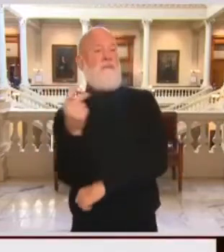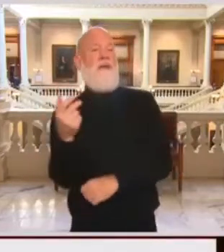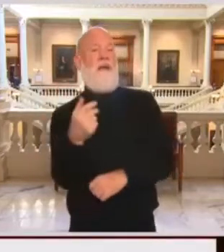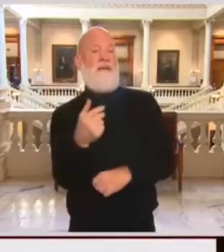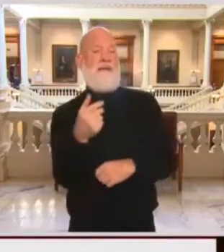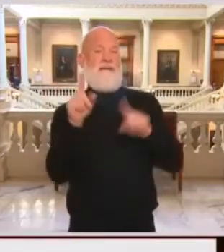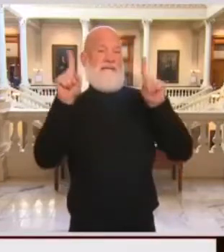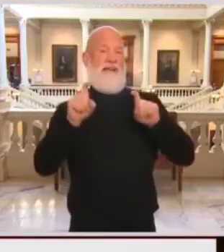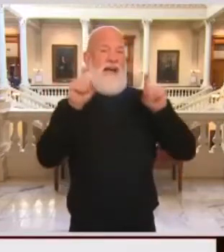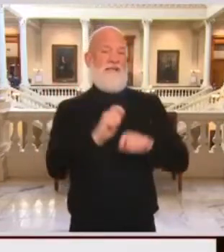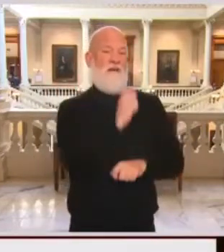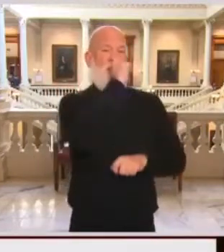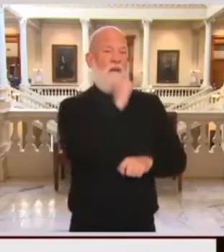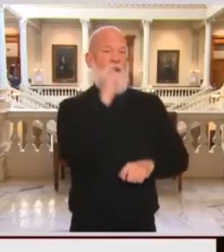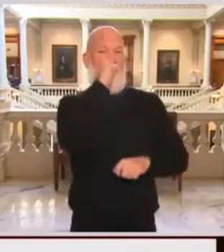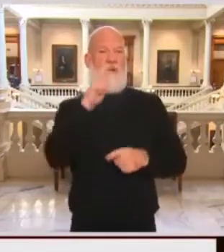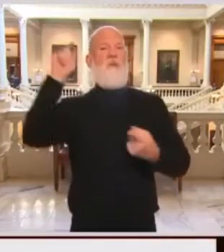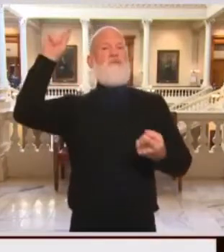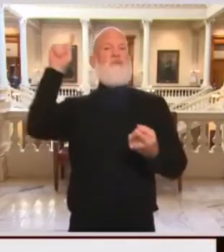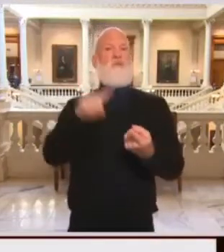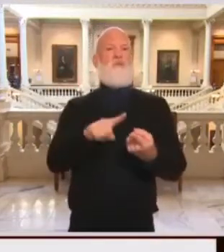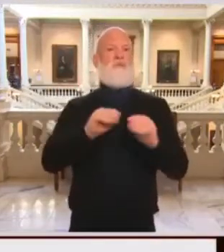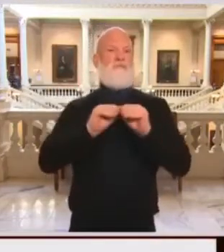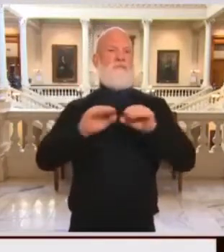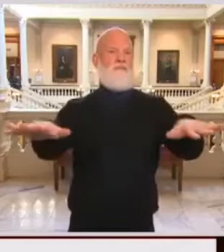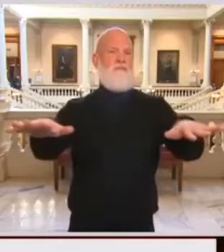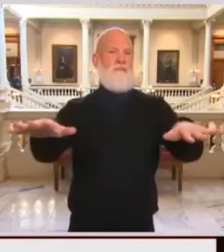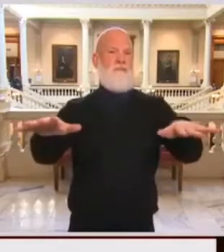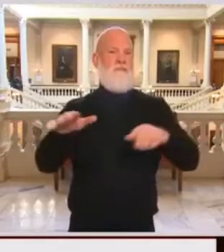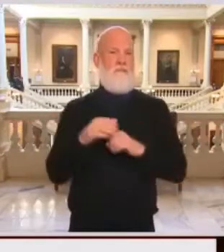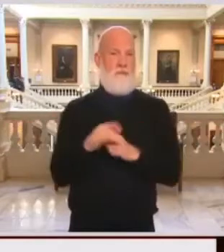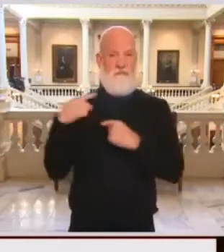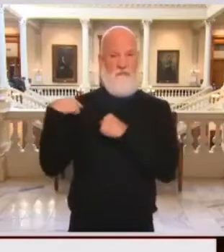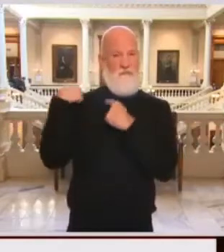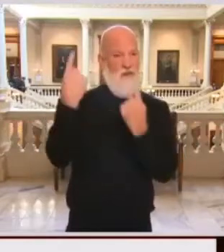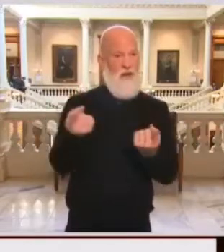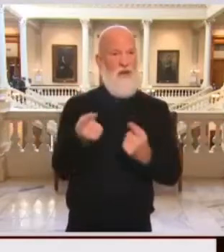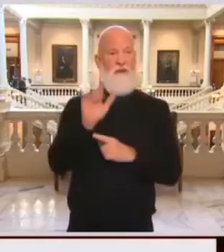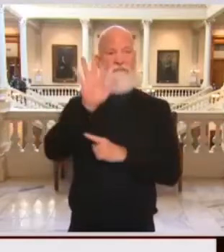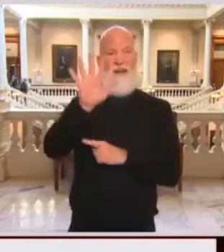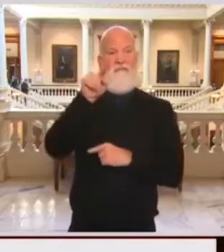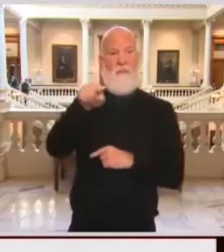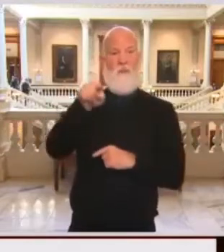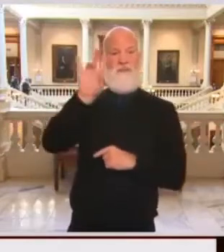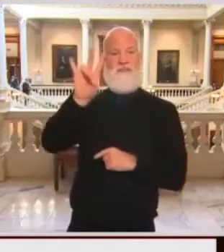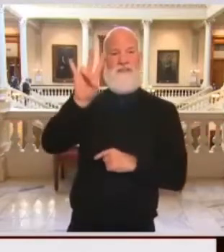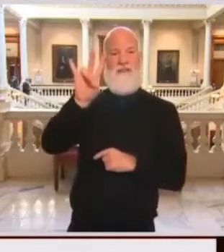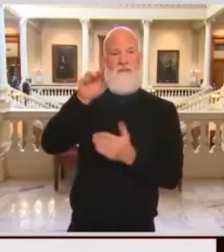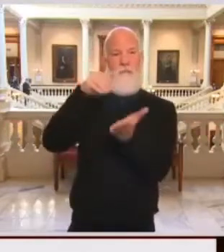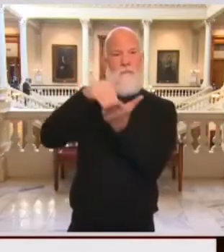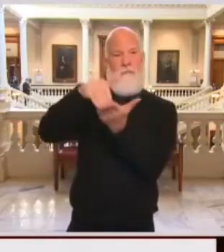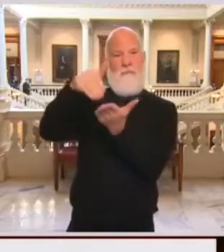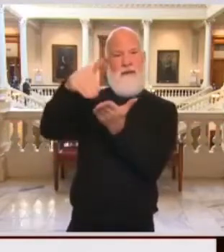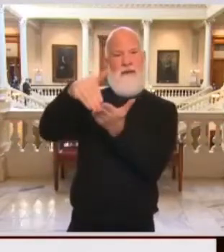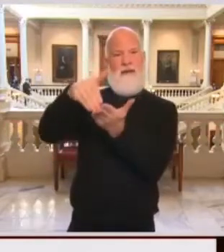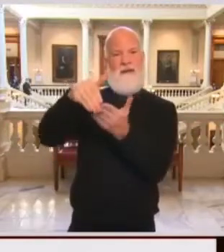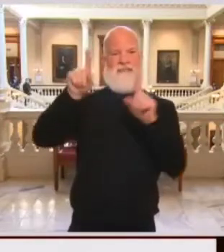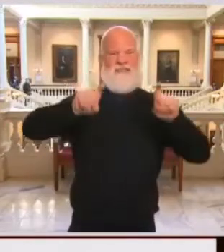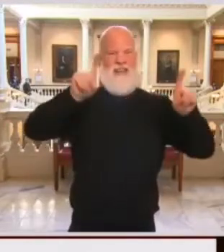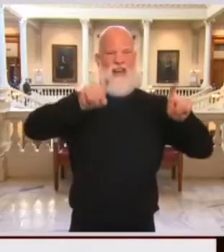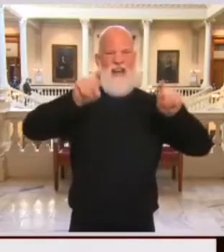As of today, there has been a staggering 5.7 million tests administered in the state of Georgia.